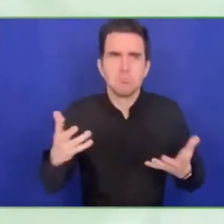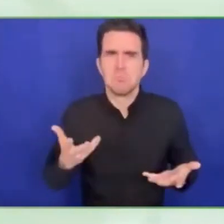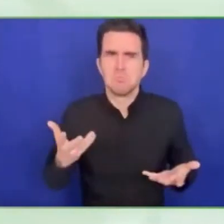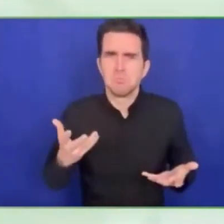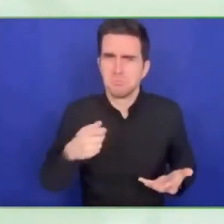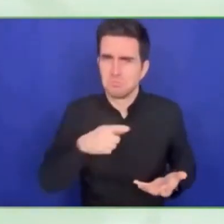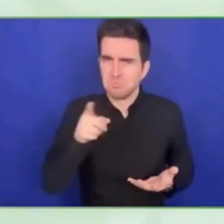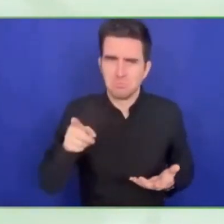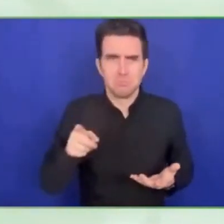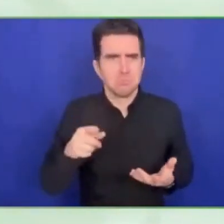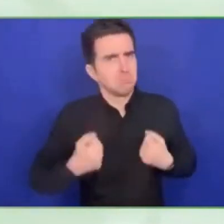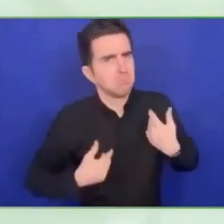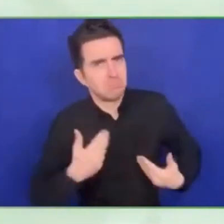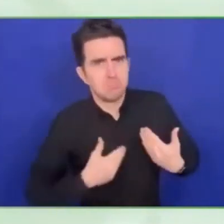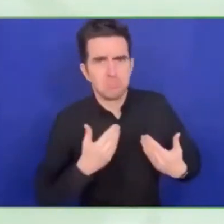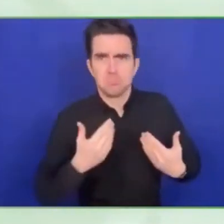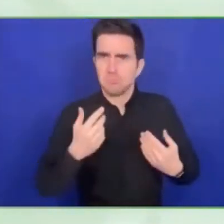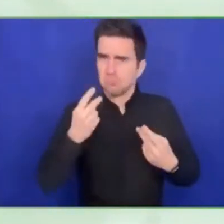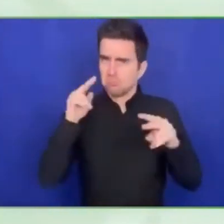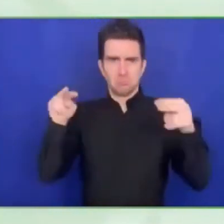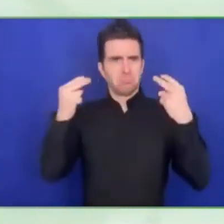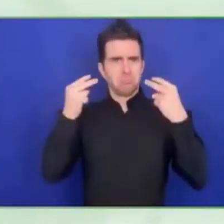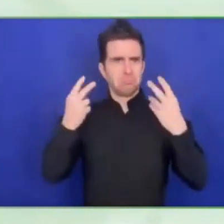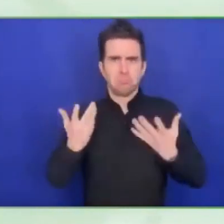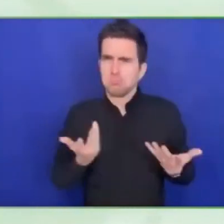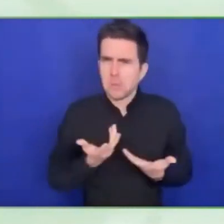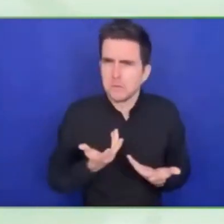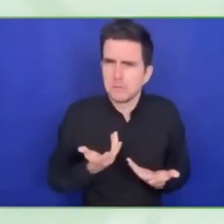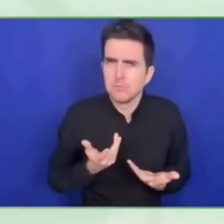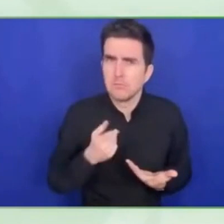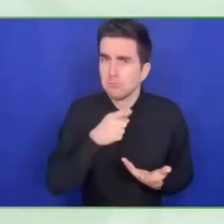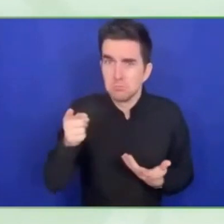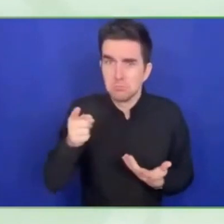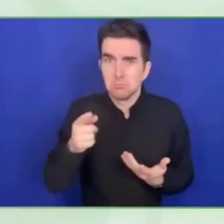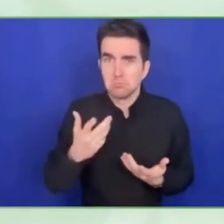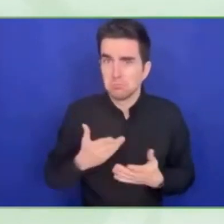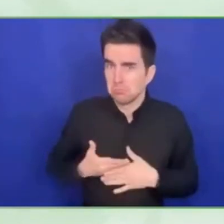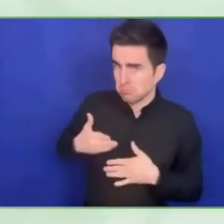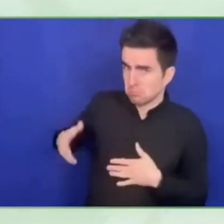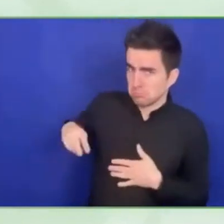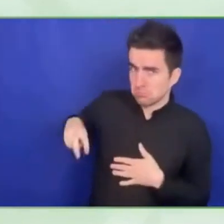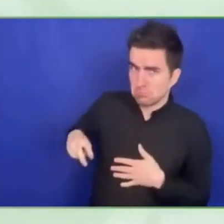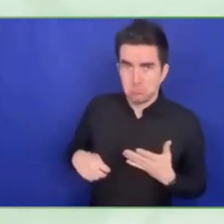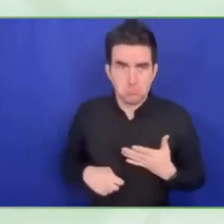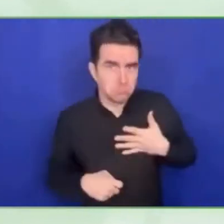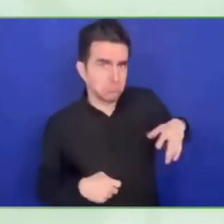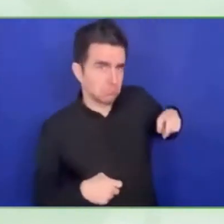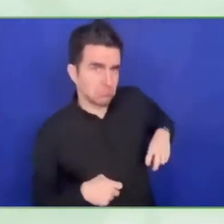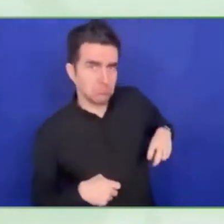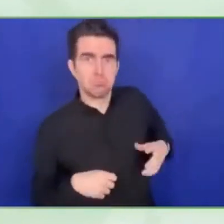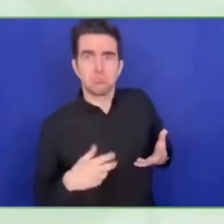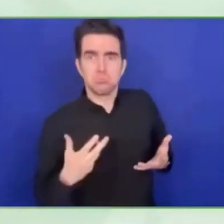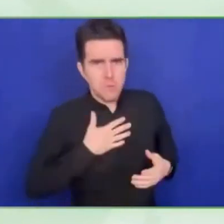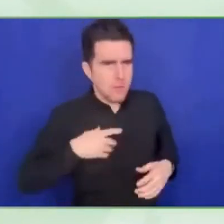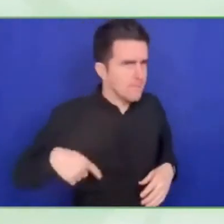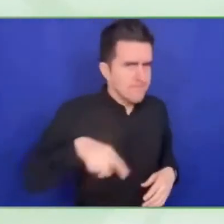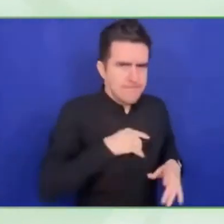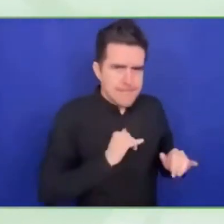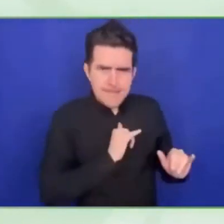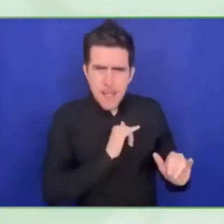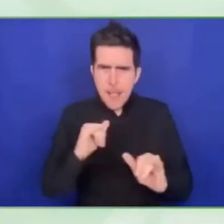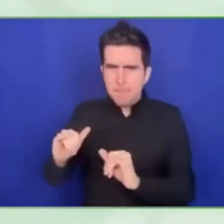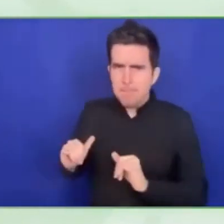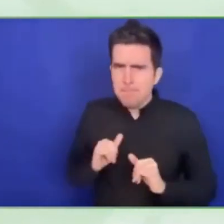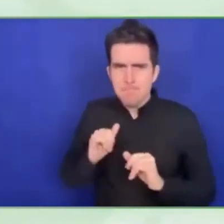finance and energy in Kenya, if we can find ways to bank 90% of populations that were